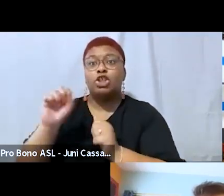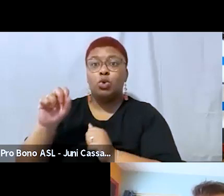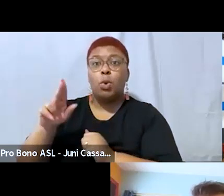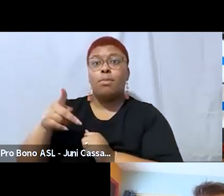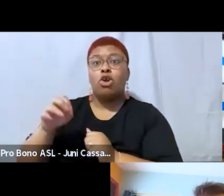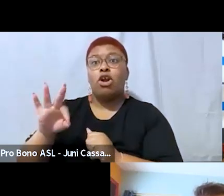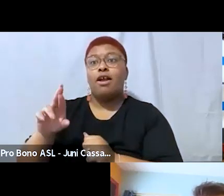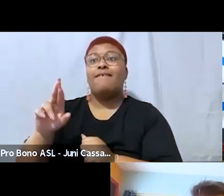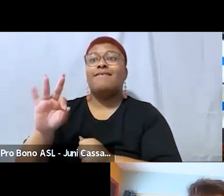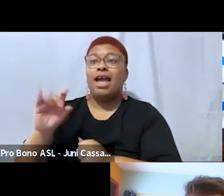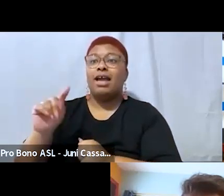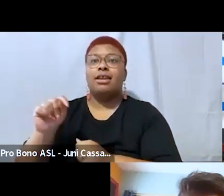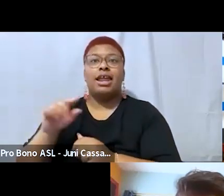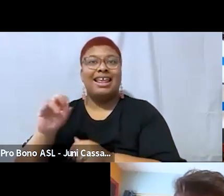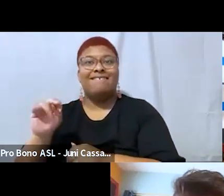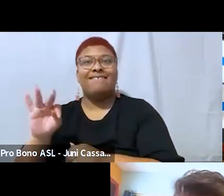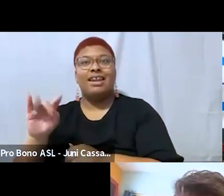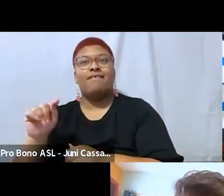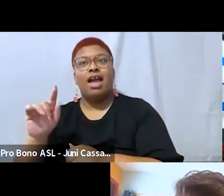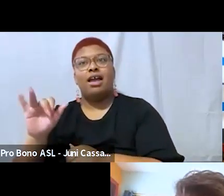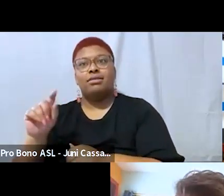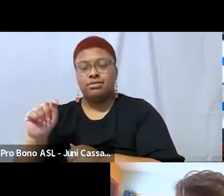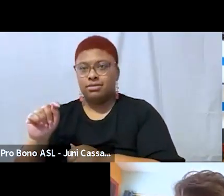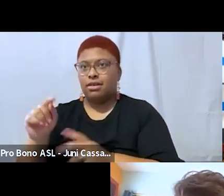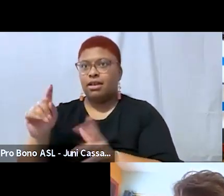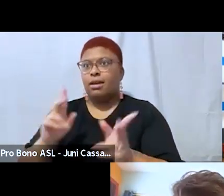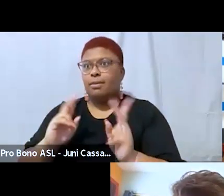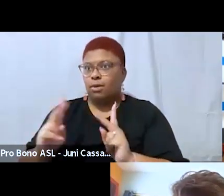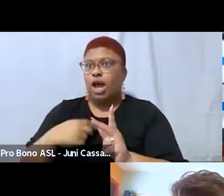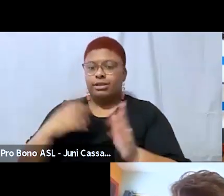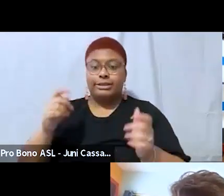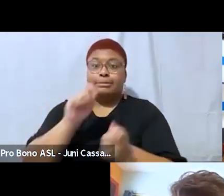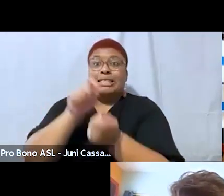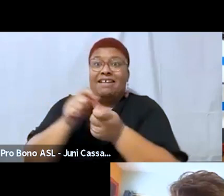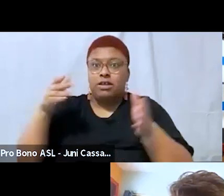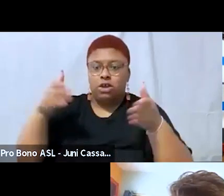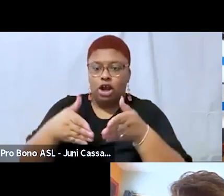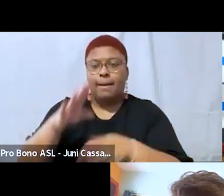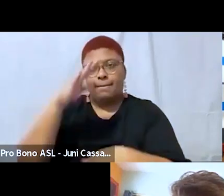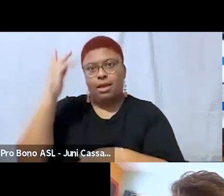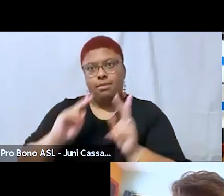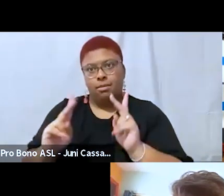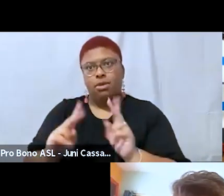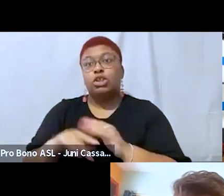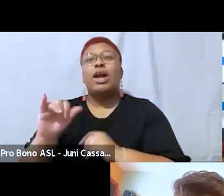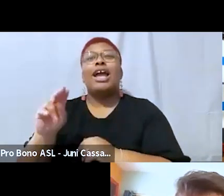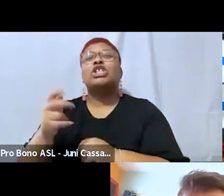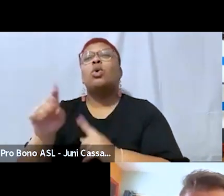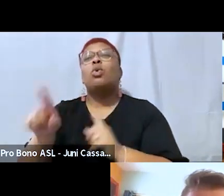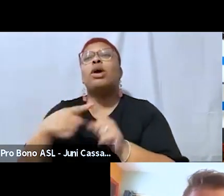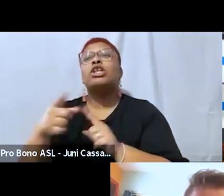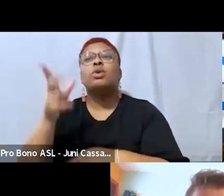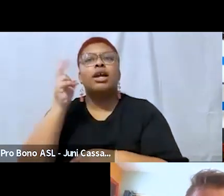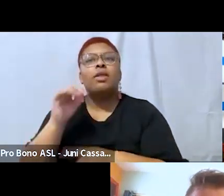bio a real concentration on um on black folks as well um angelus where did you first hear the term super fat and what's your